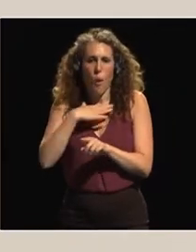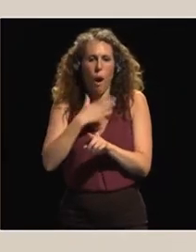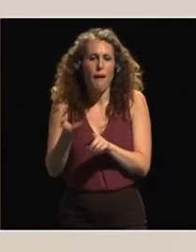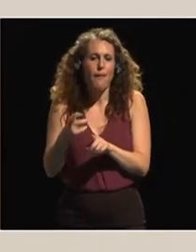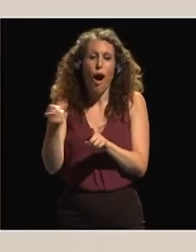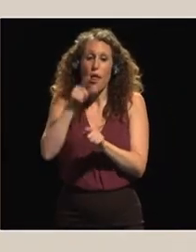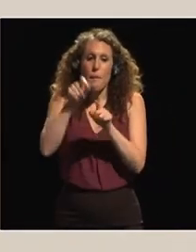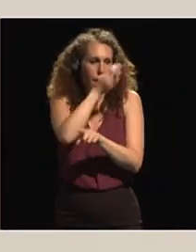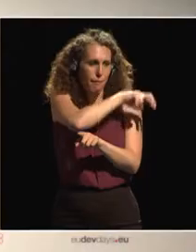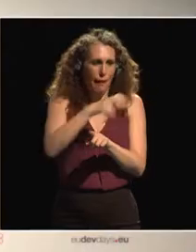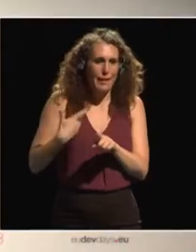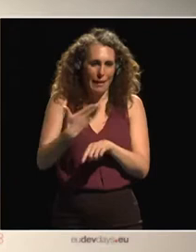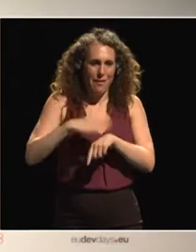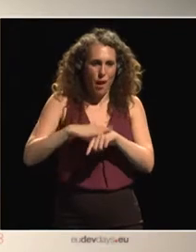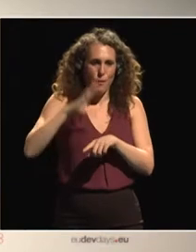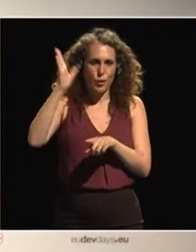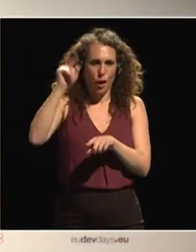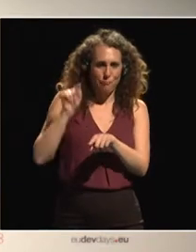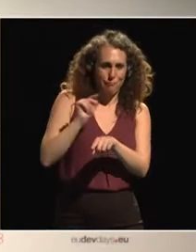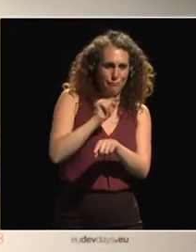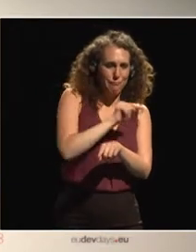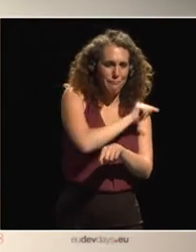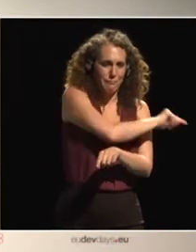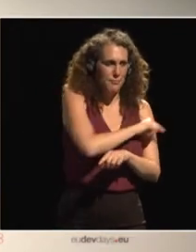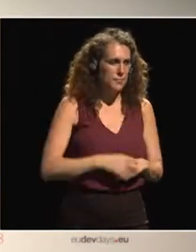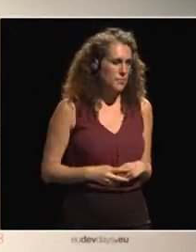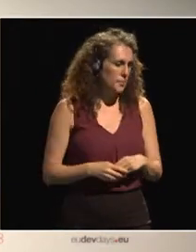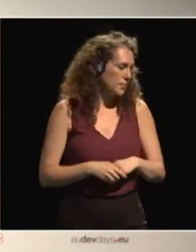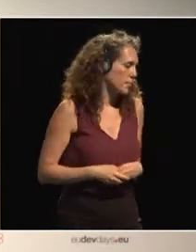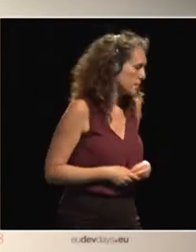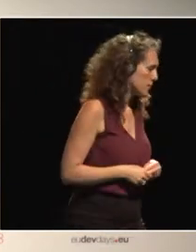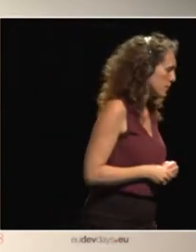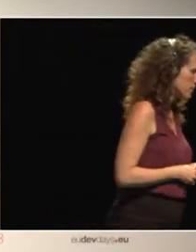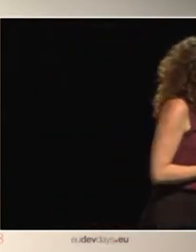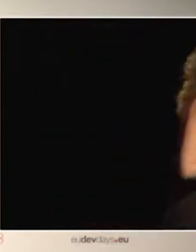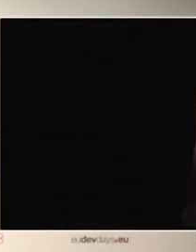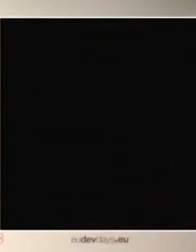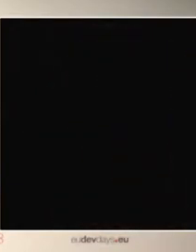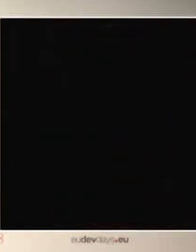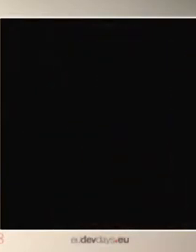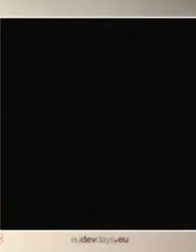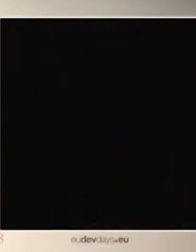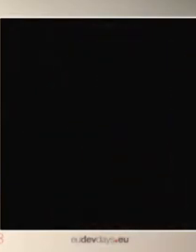the panel. Thank you, Commissioner. Director Li Yong,